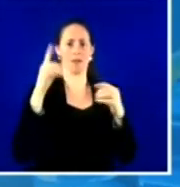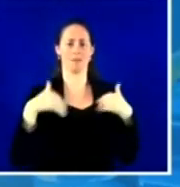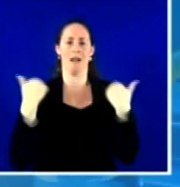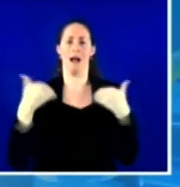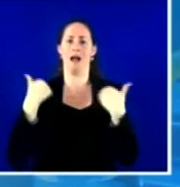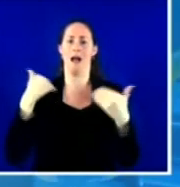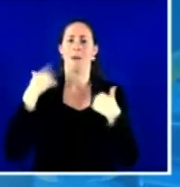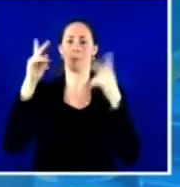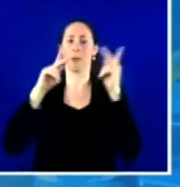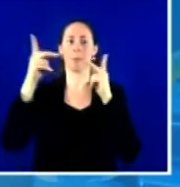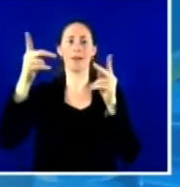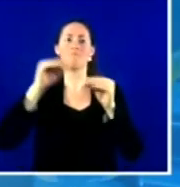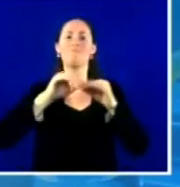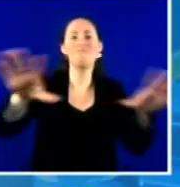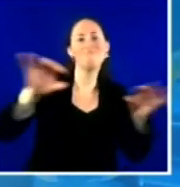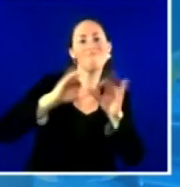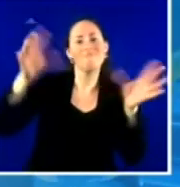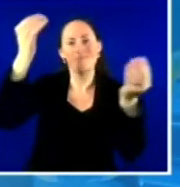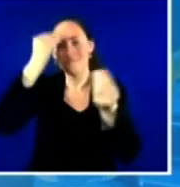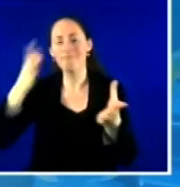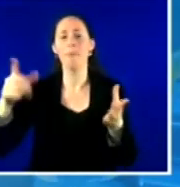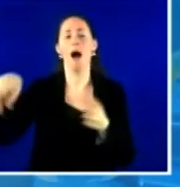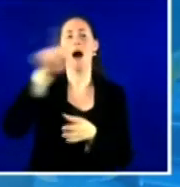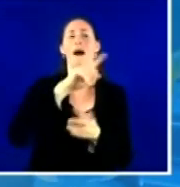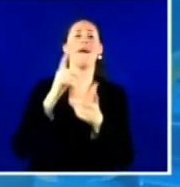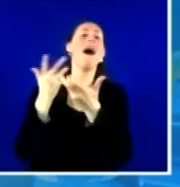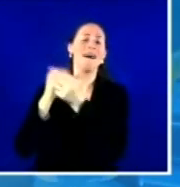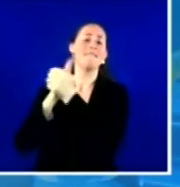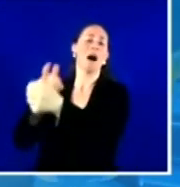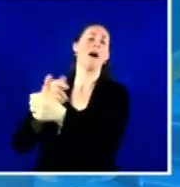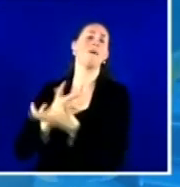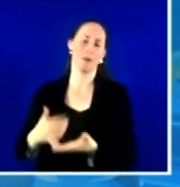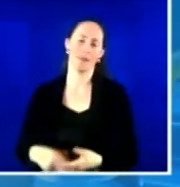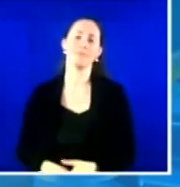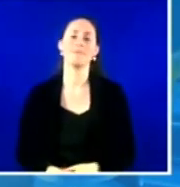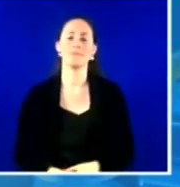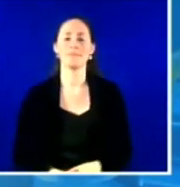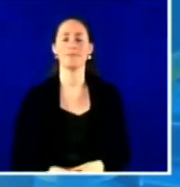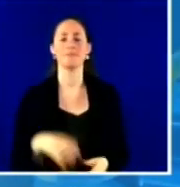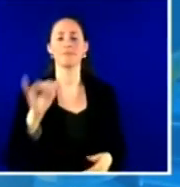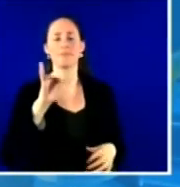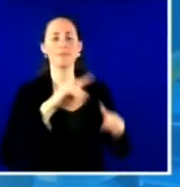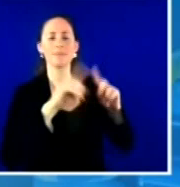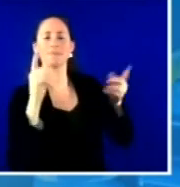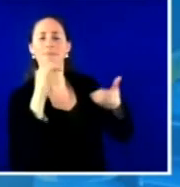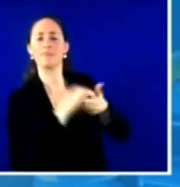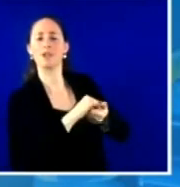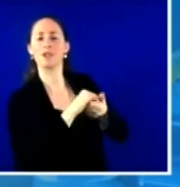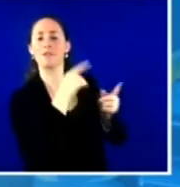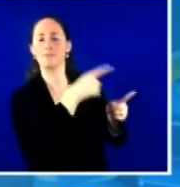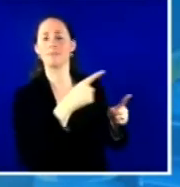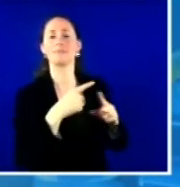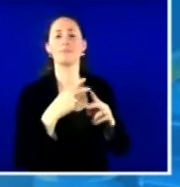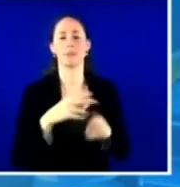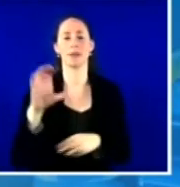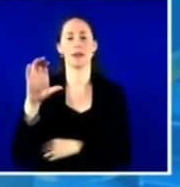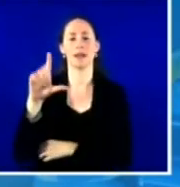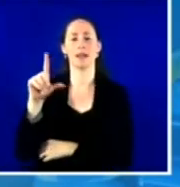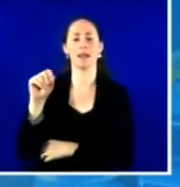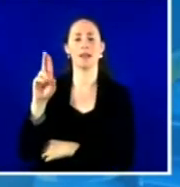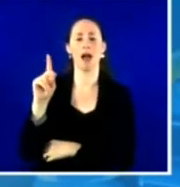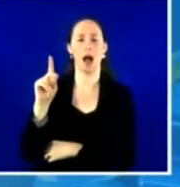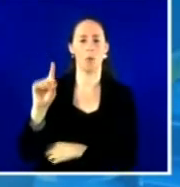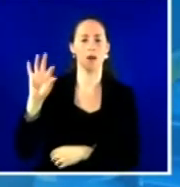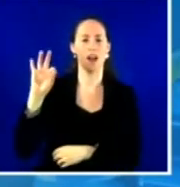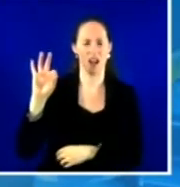We're doing this also with existing partners, including the Cloud9 eSports organization. Finally, I just want to point